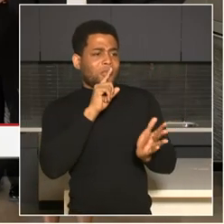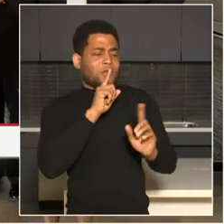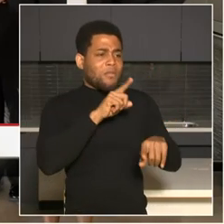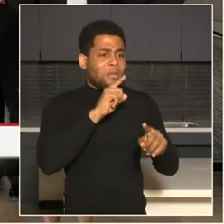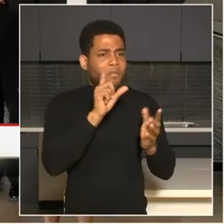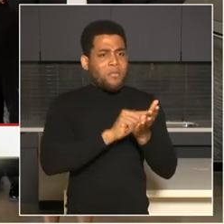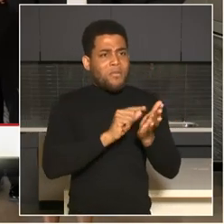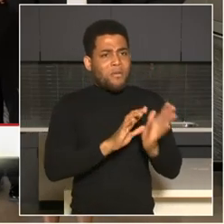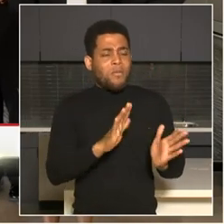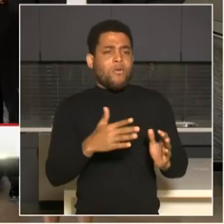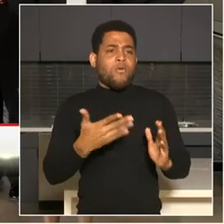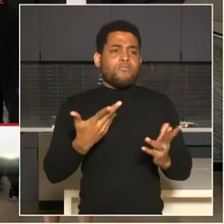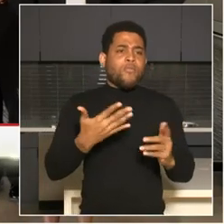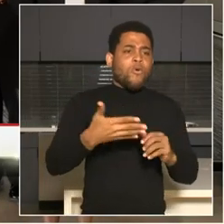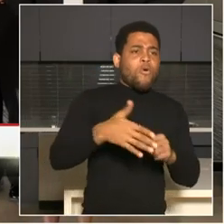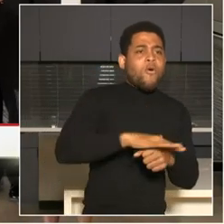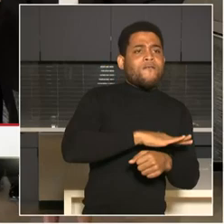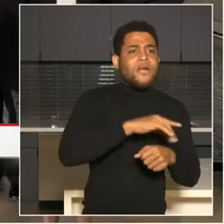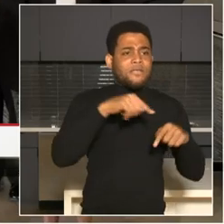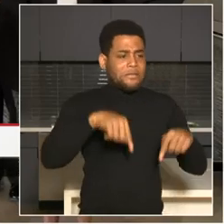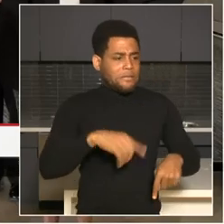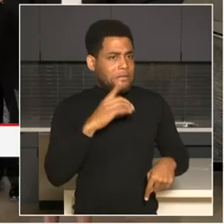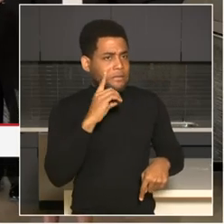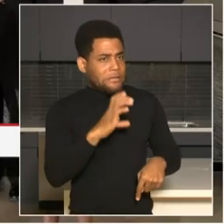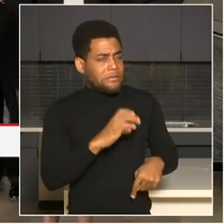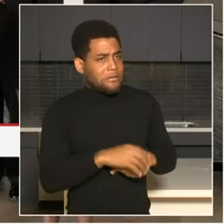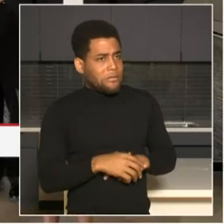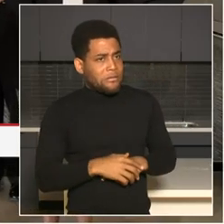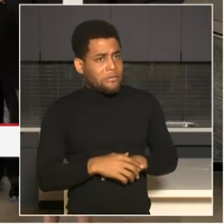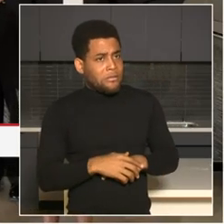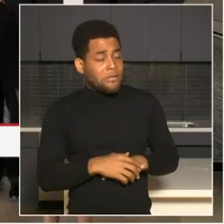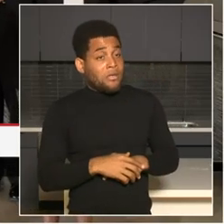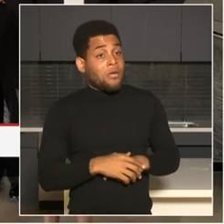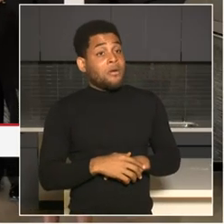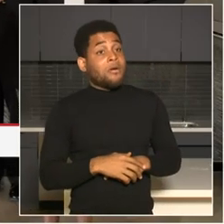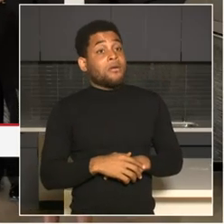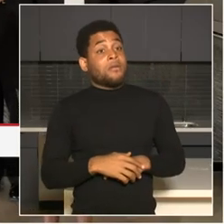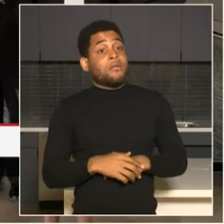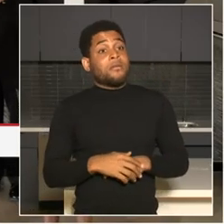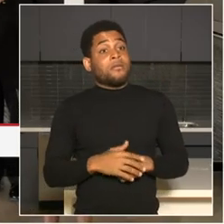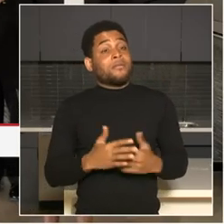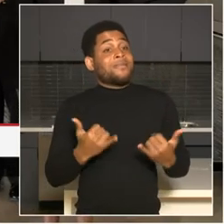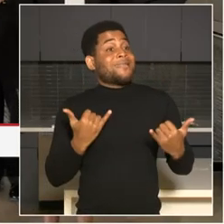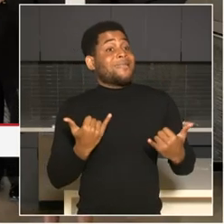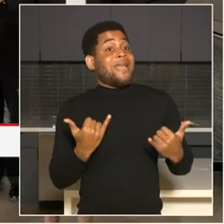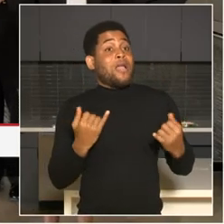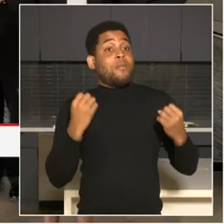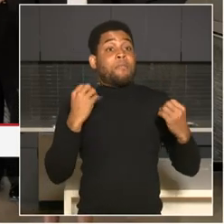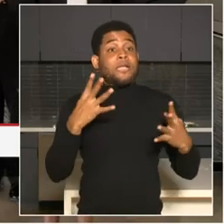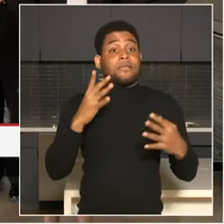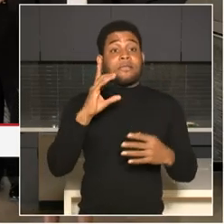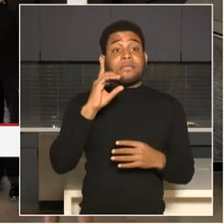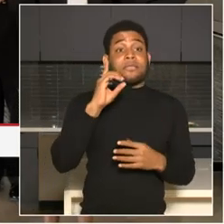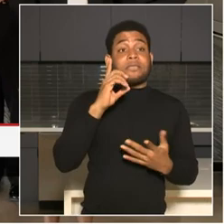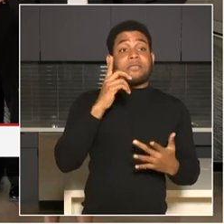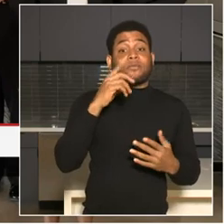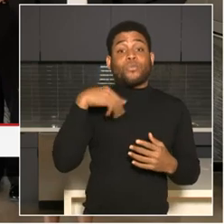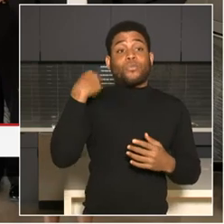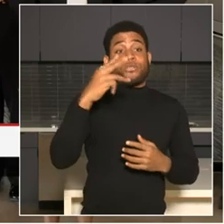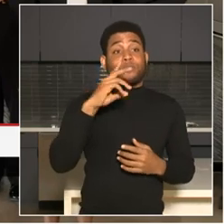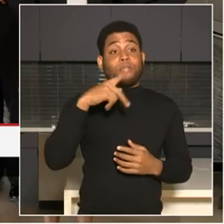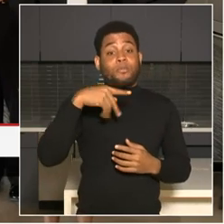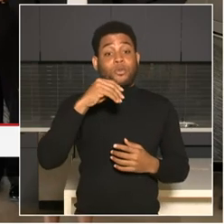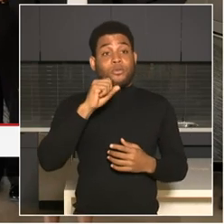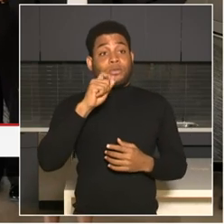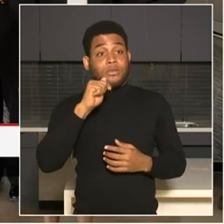and I will say what I say in, in the case where, where there is a strike or work stoppage. I hate to hear it when there's a strike or work stoppage.